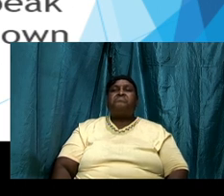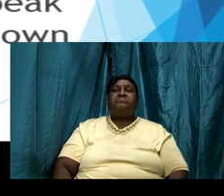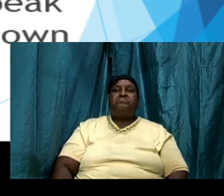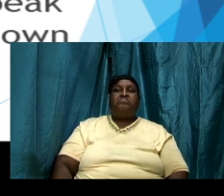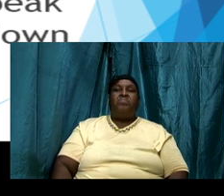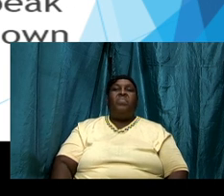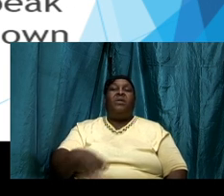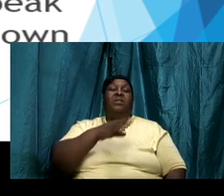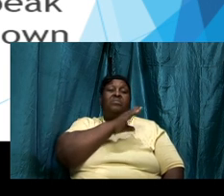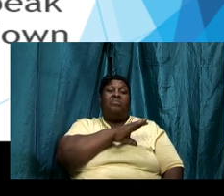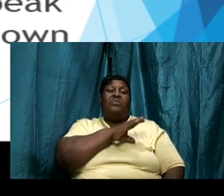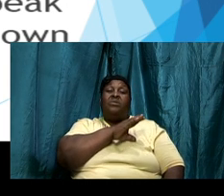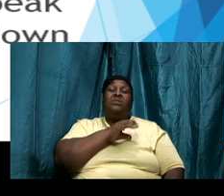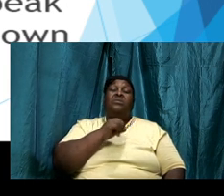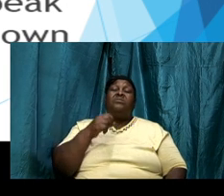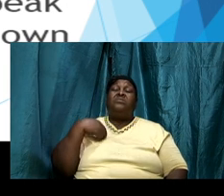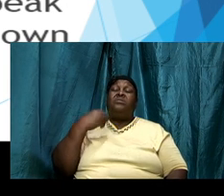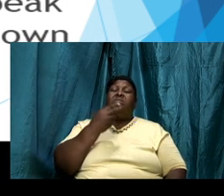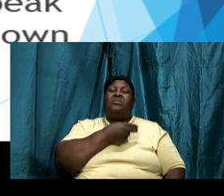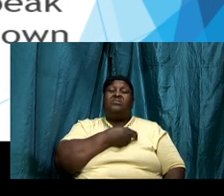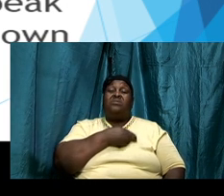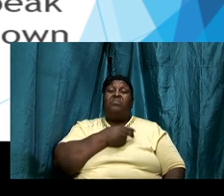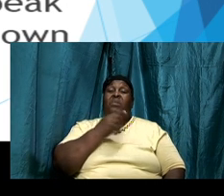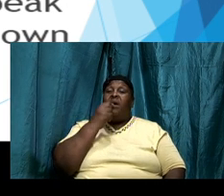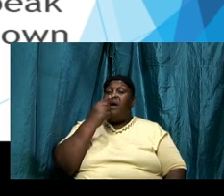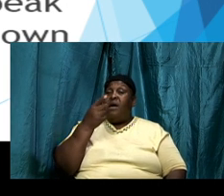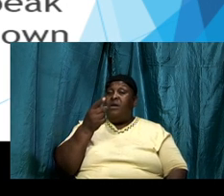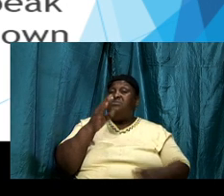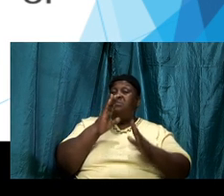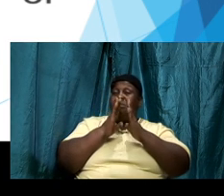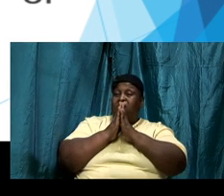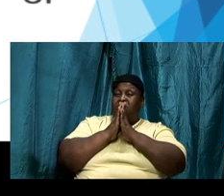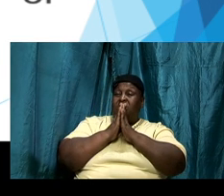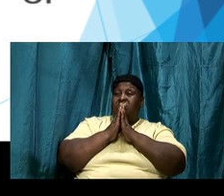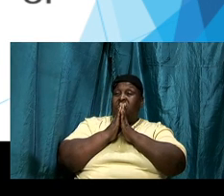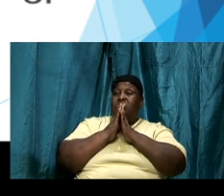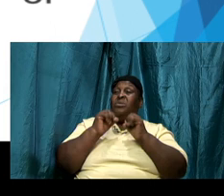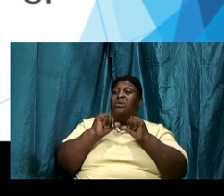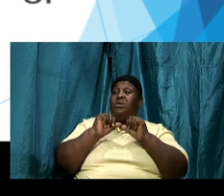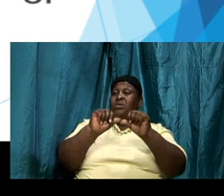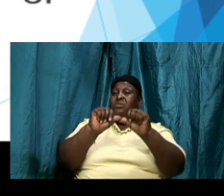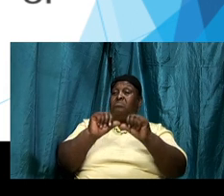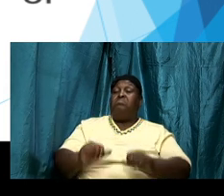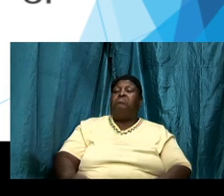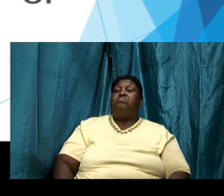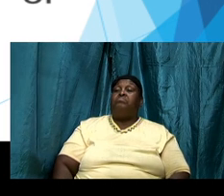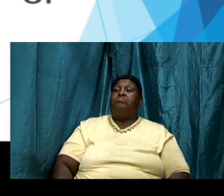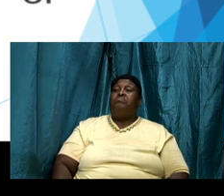us to do that so we are going forward so